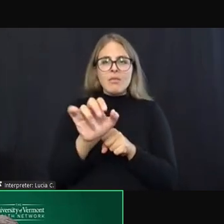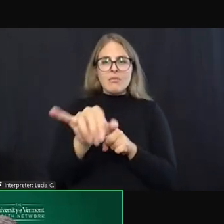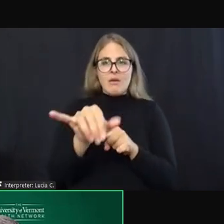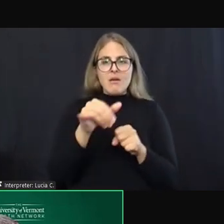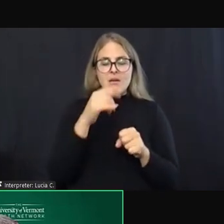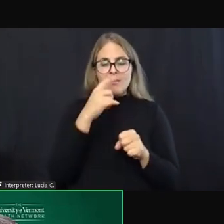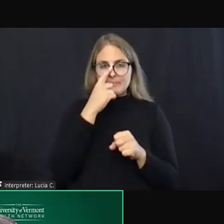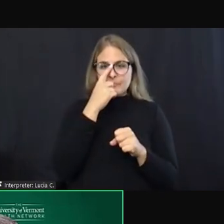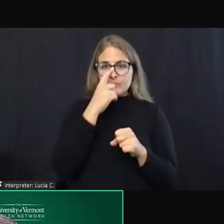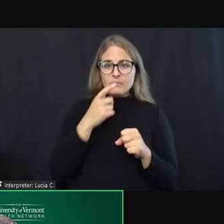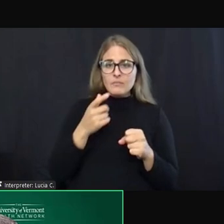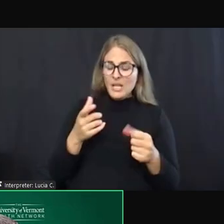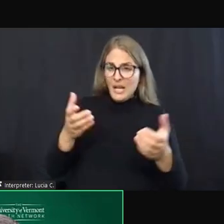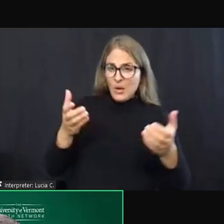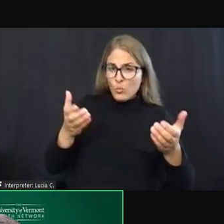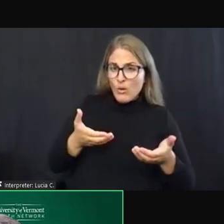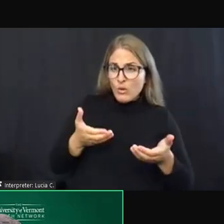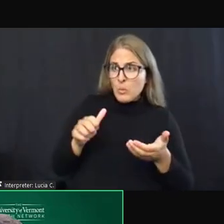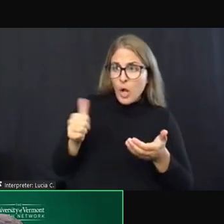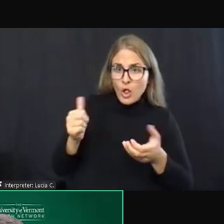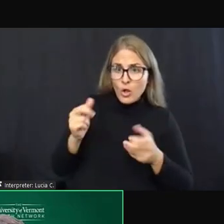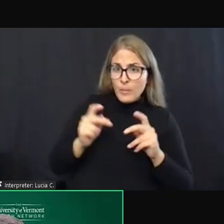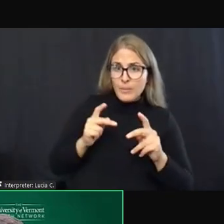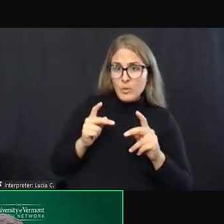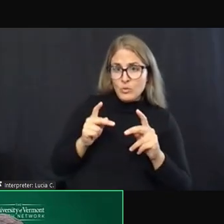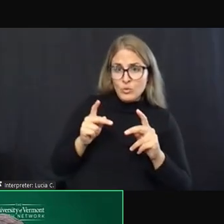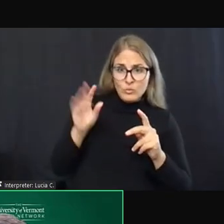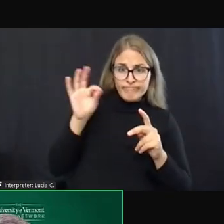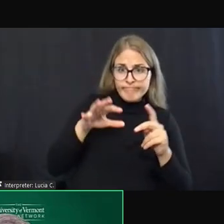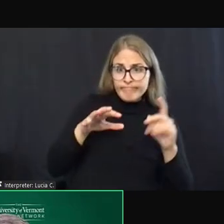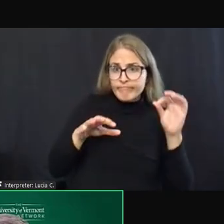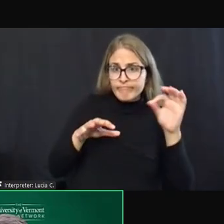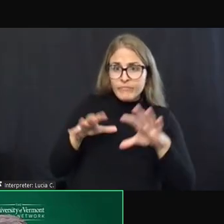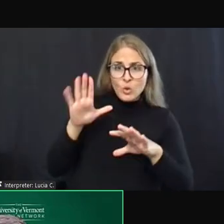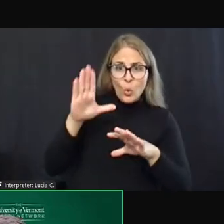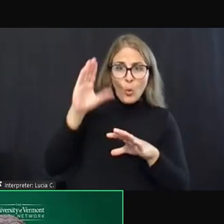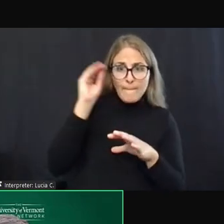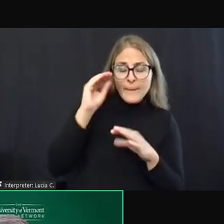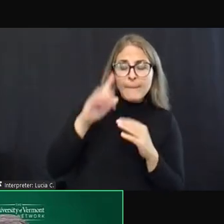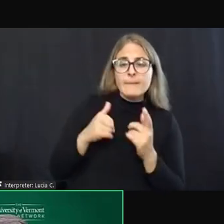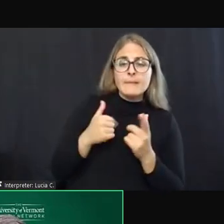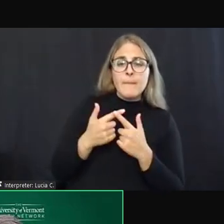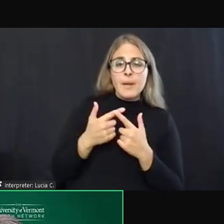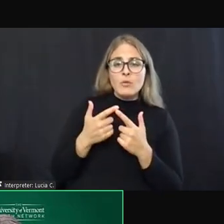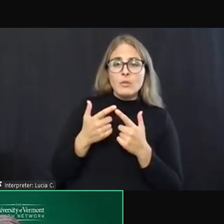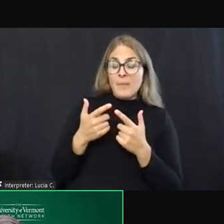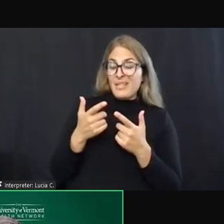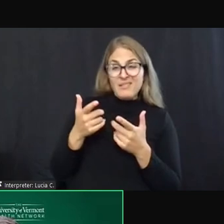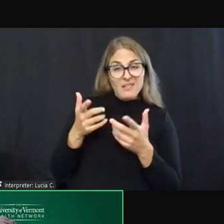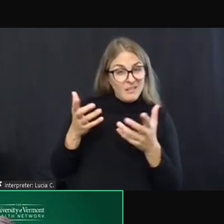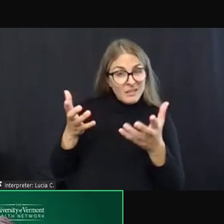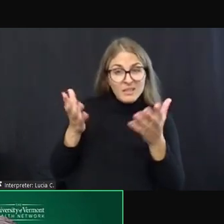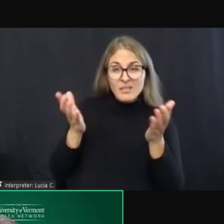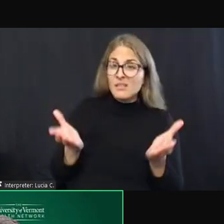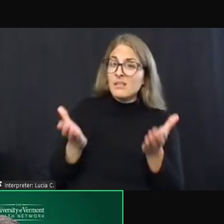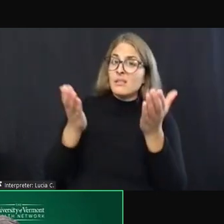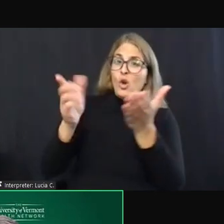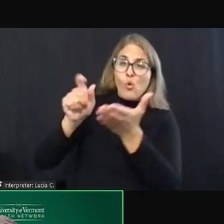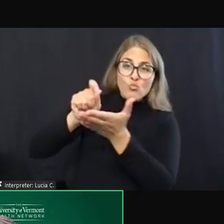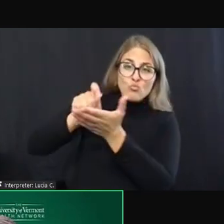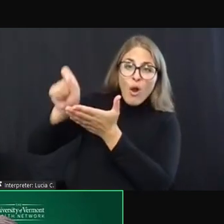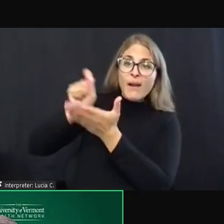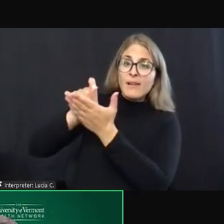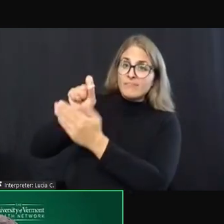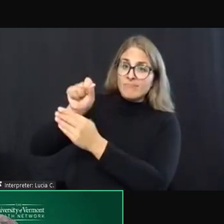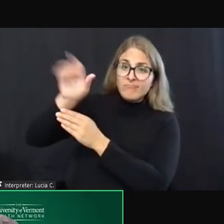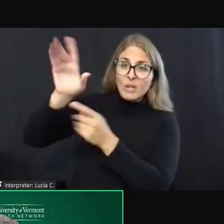other folks to chime in on that as well in terms of writing to your congressperson and